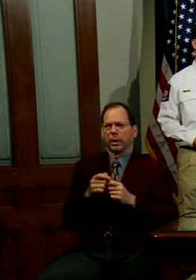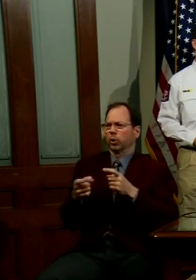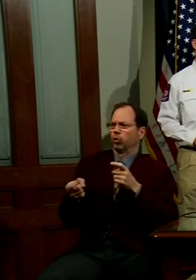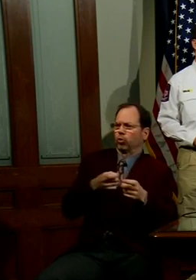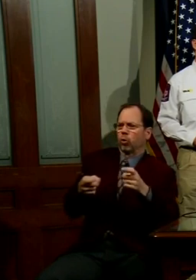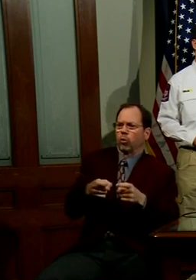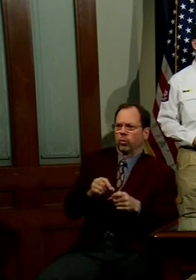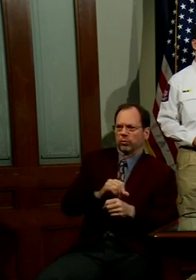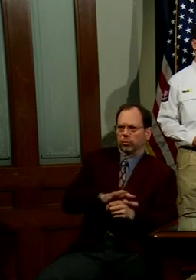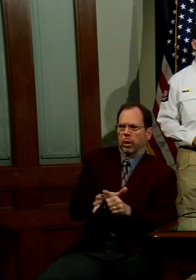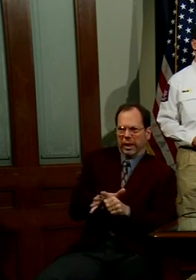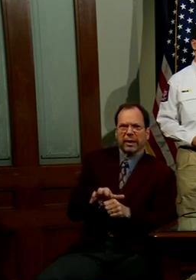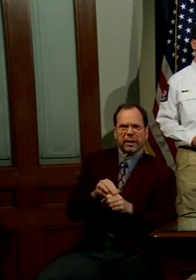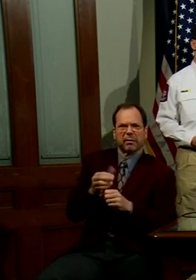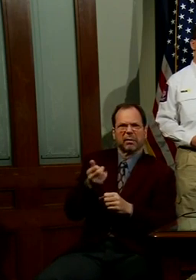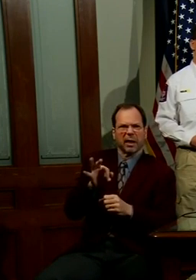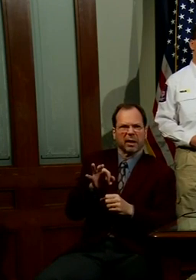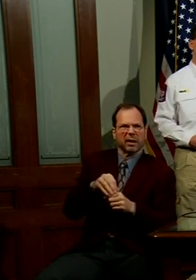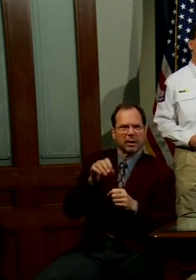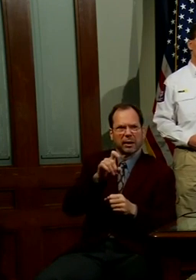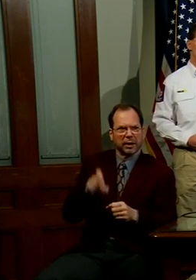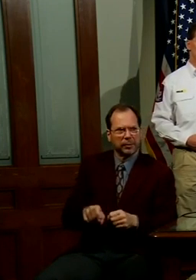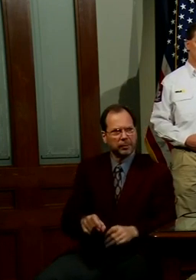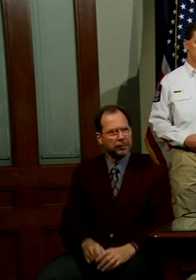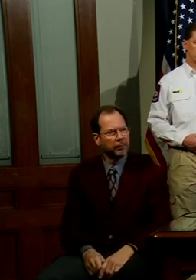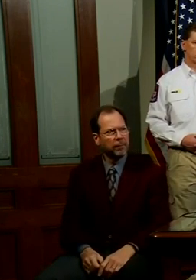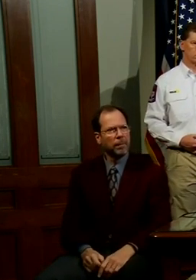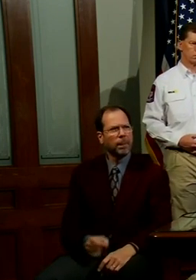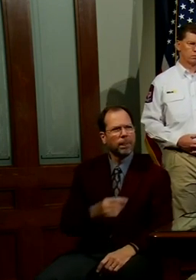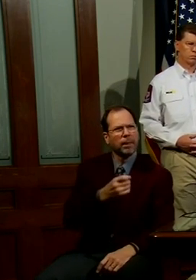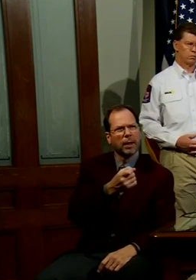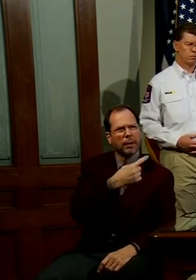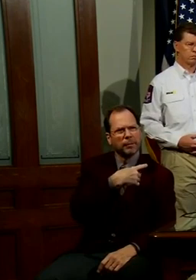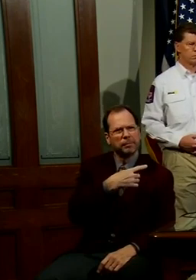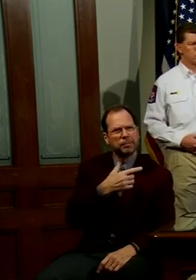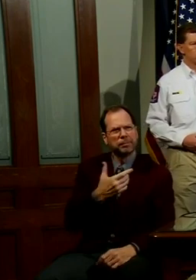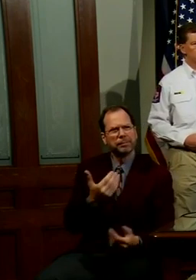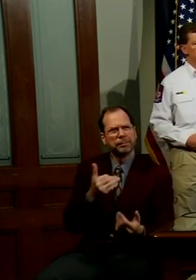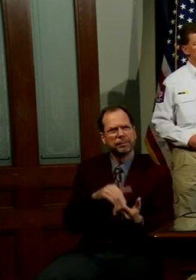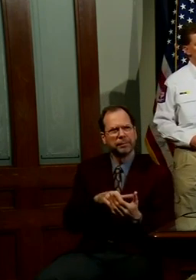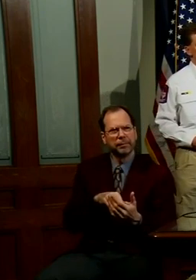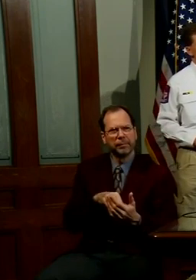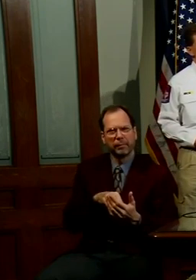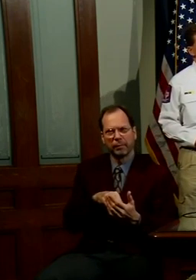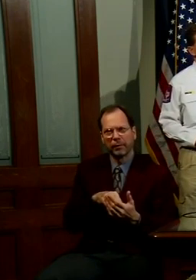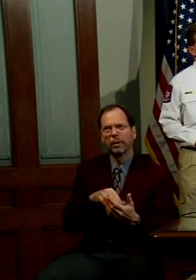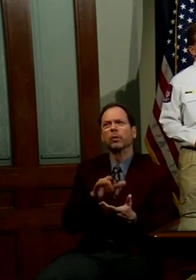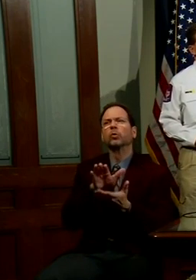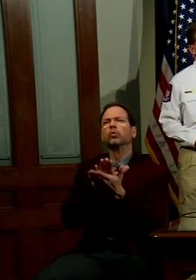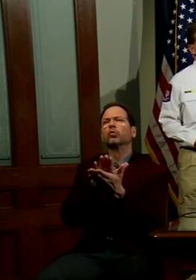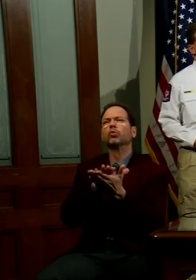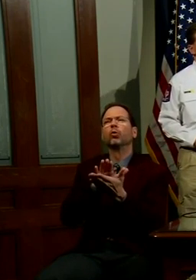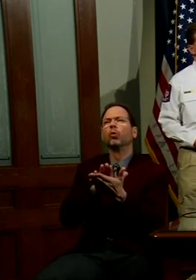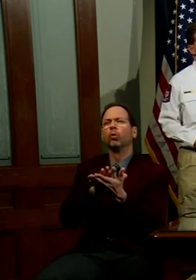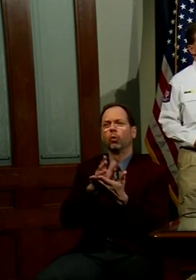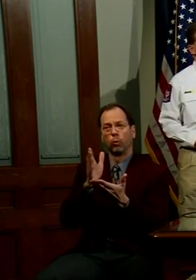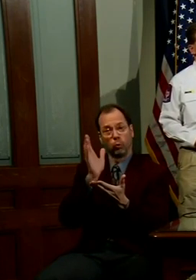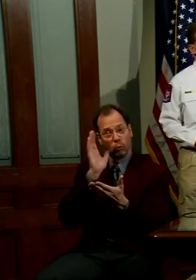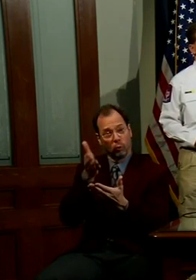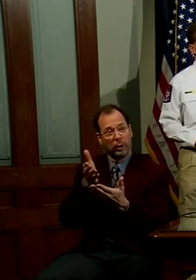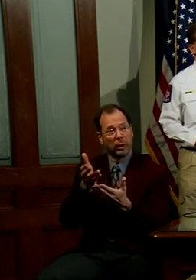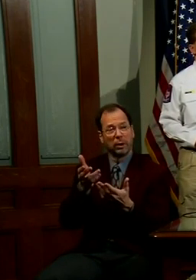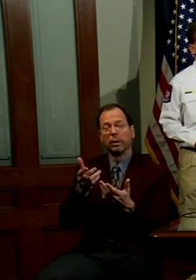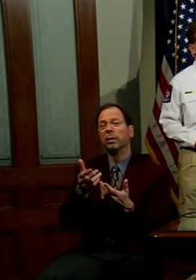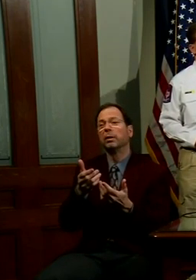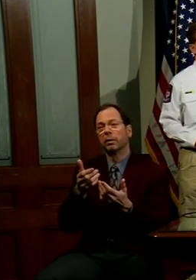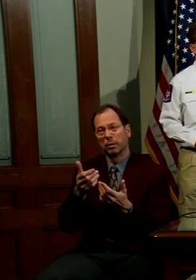coronavirus in Texas. Can I ask about schools real quick? Sure. And just the idea of whether or not there will be any further guidance